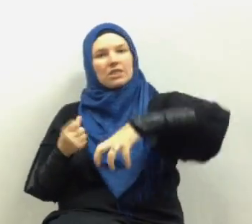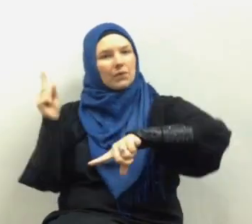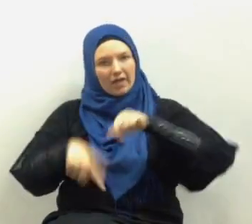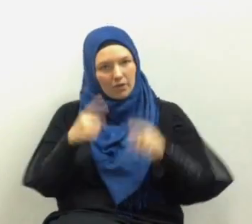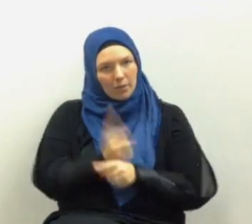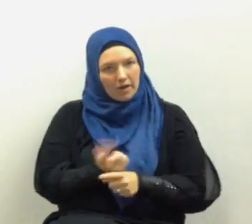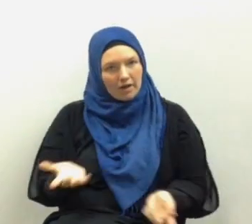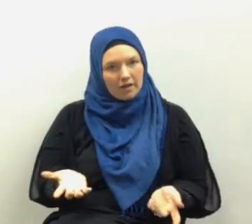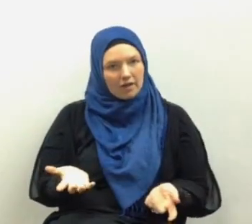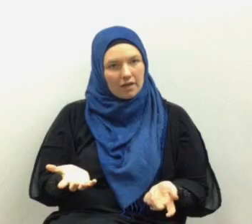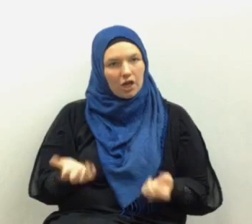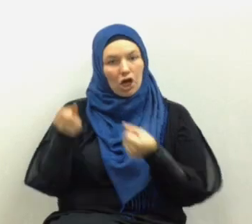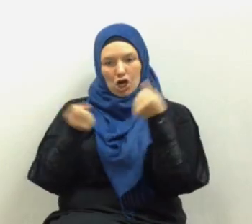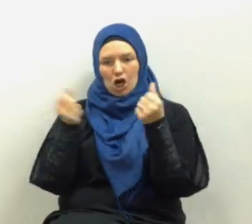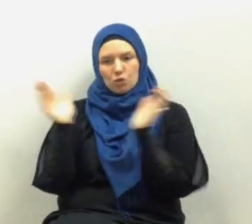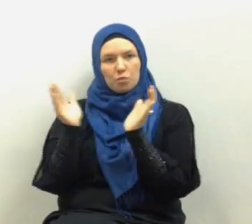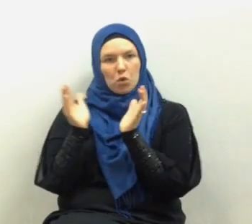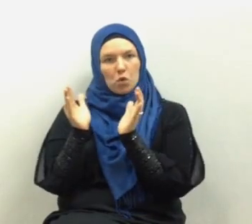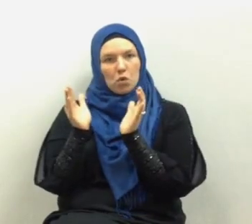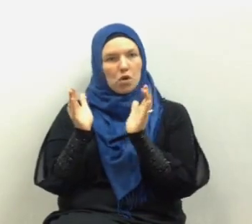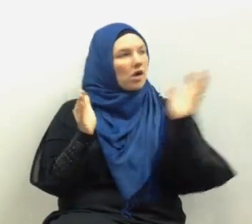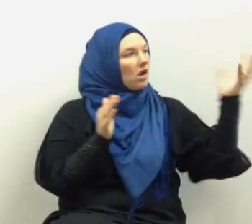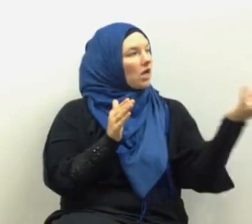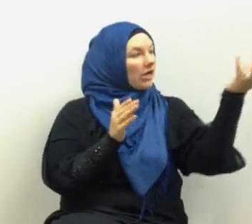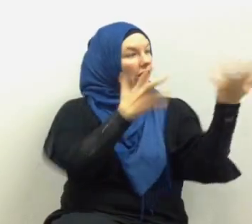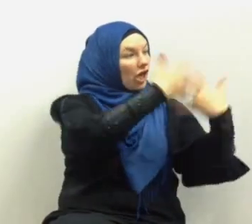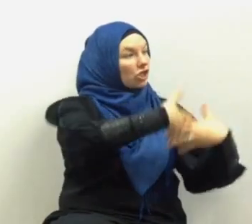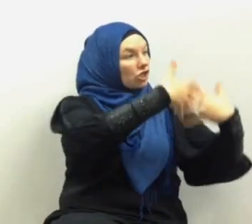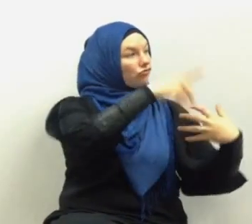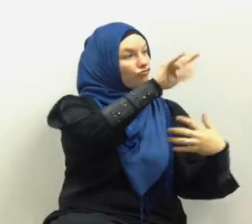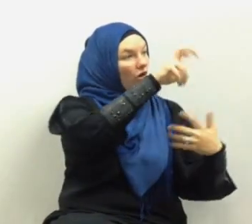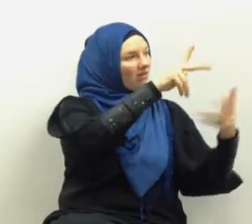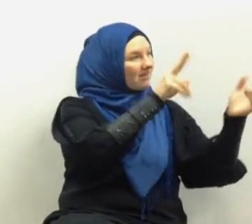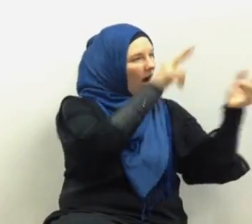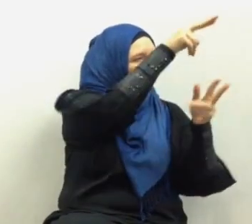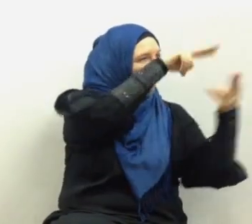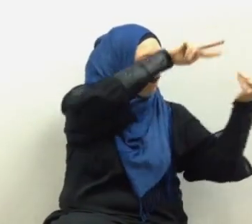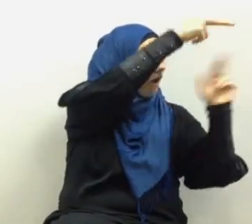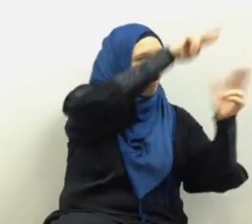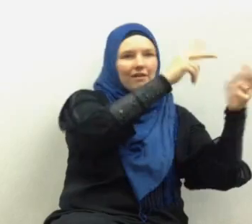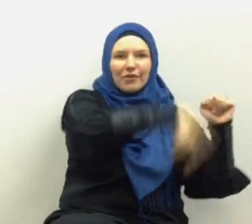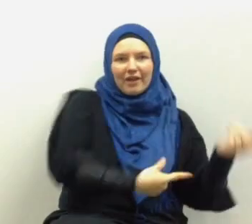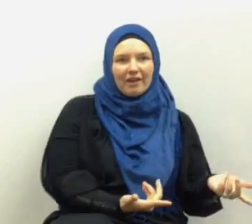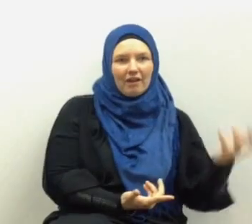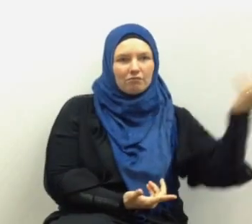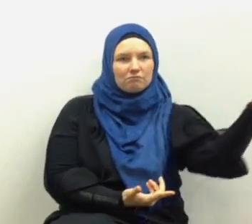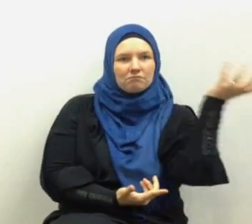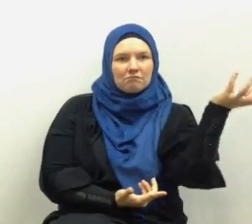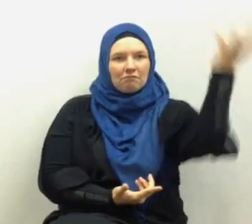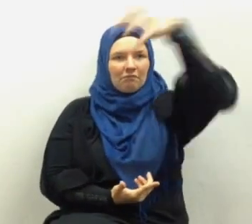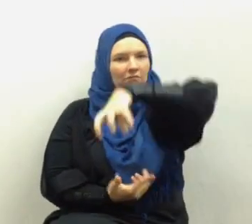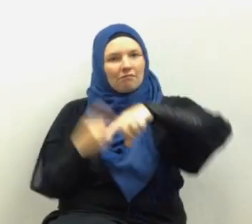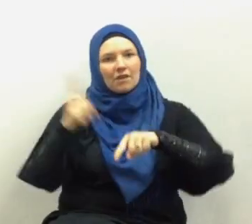retrofit it in a car you cannot cut parts of it to make it a car engine